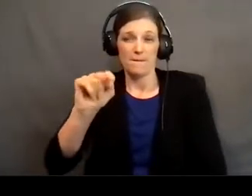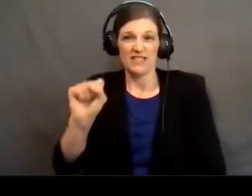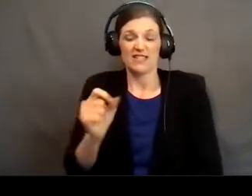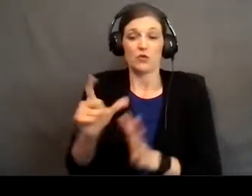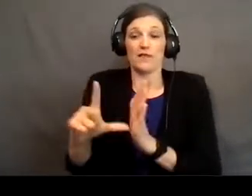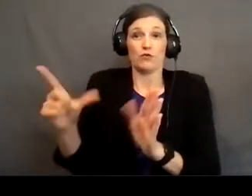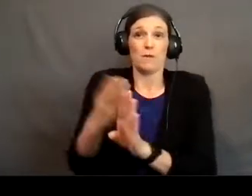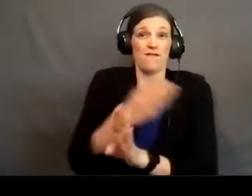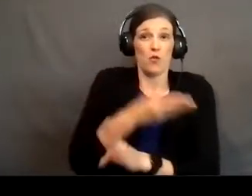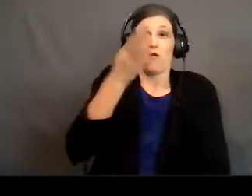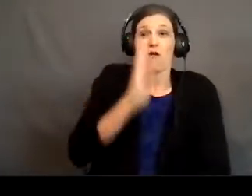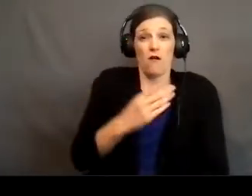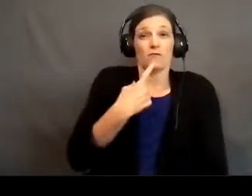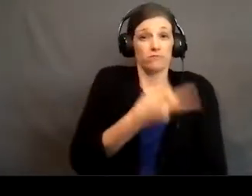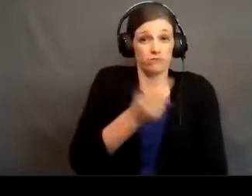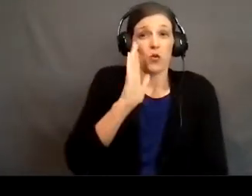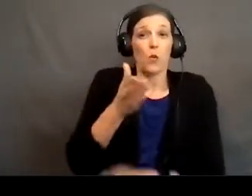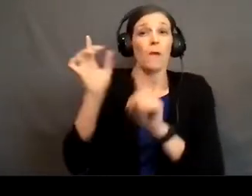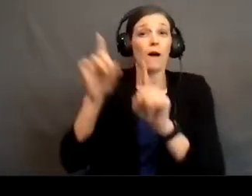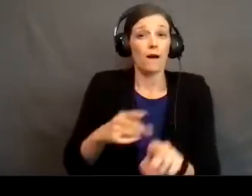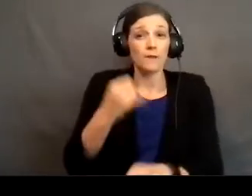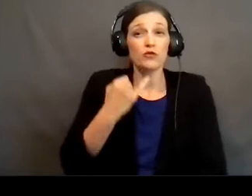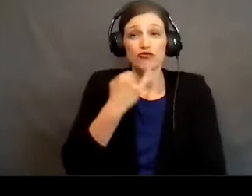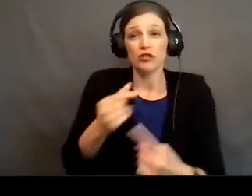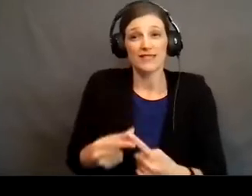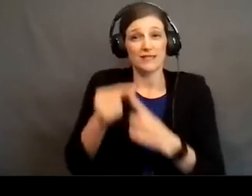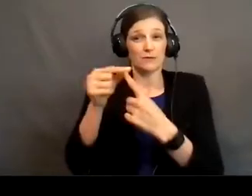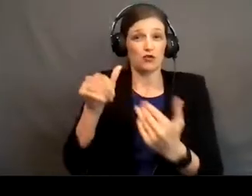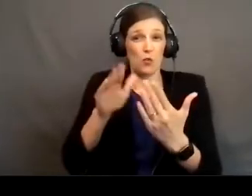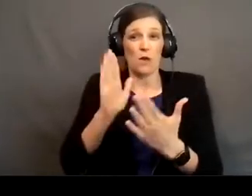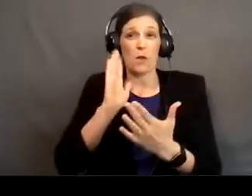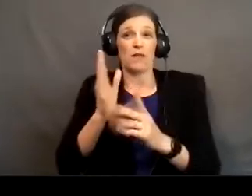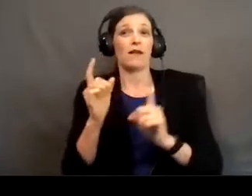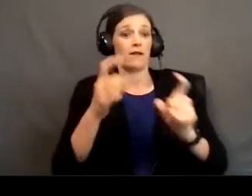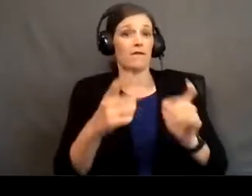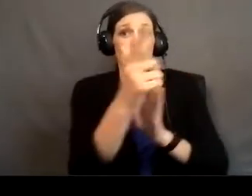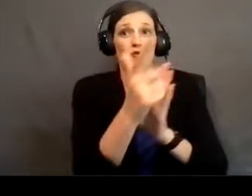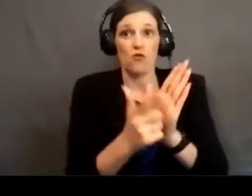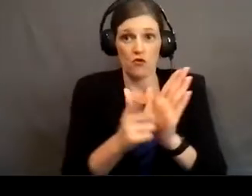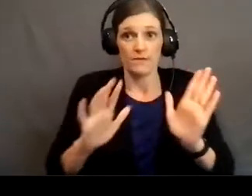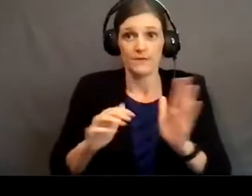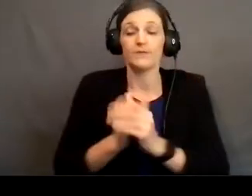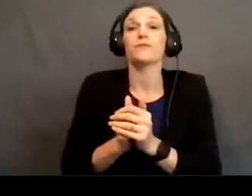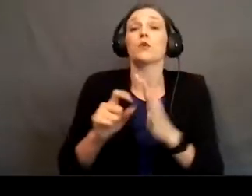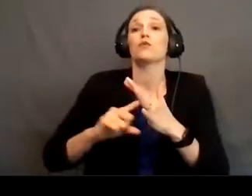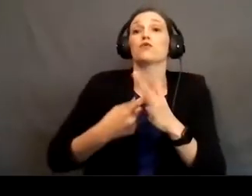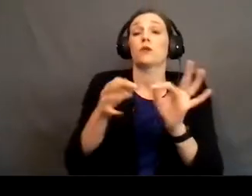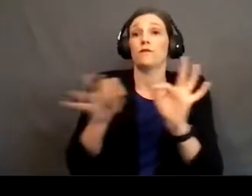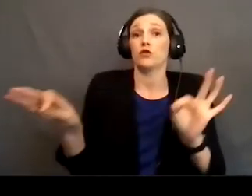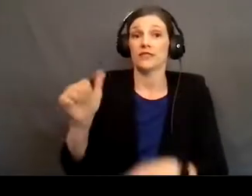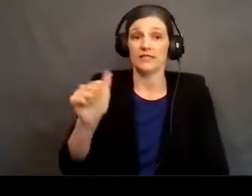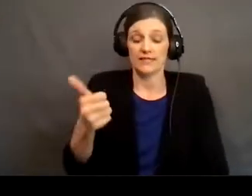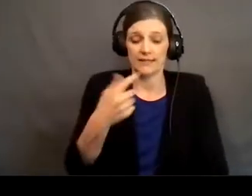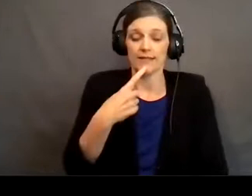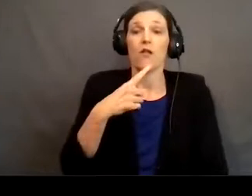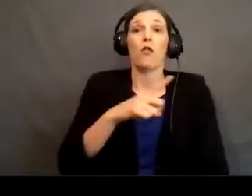he's going to come to Israel in a special way, and he's going to give them the law. So, starting in verse 10, here's